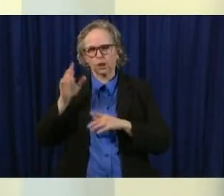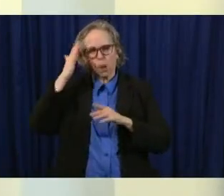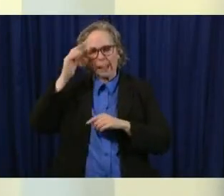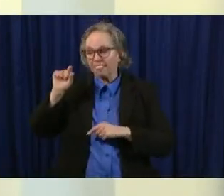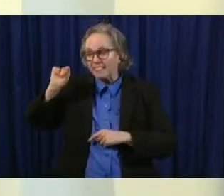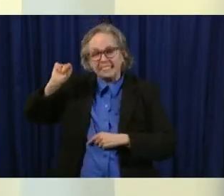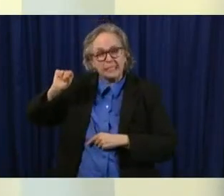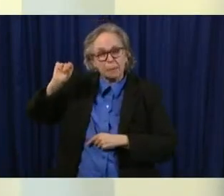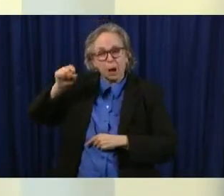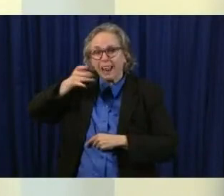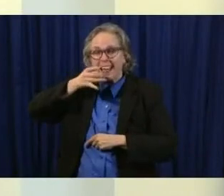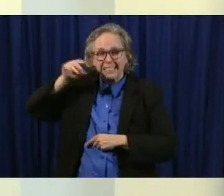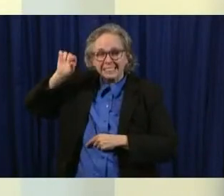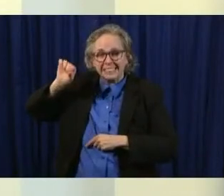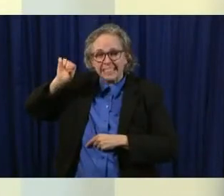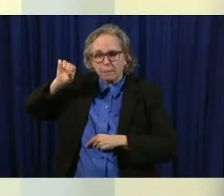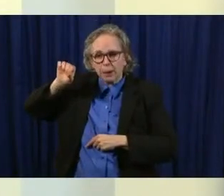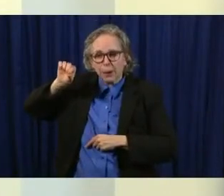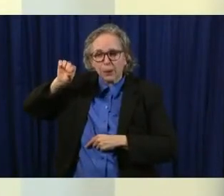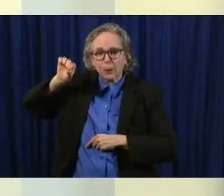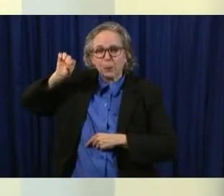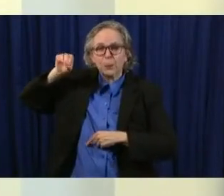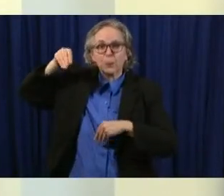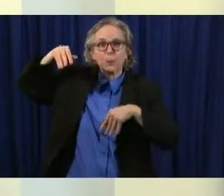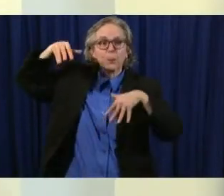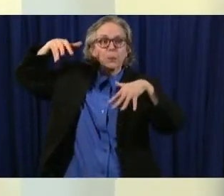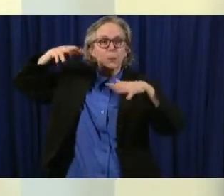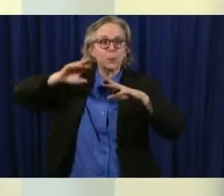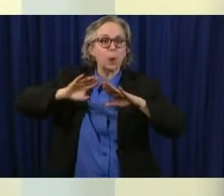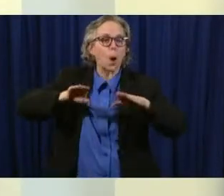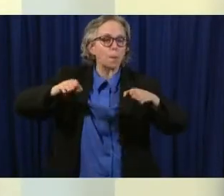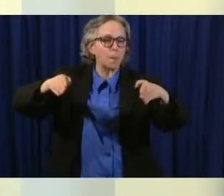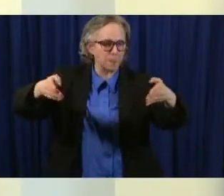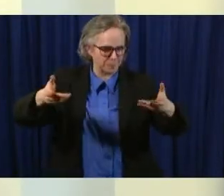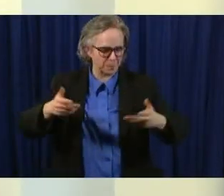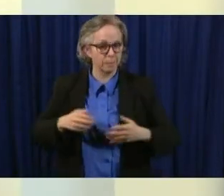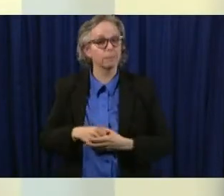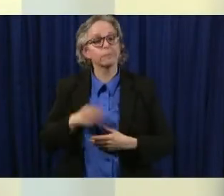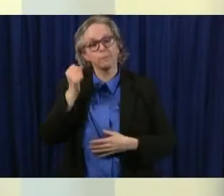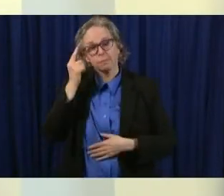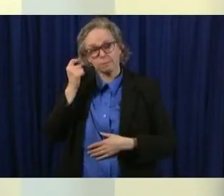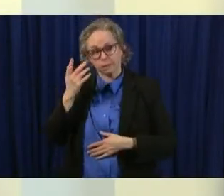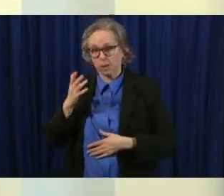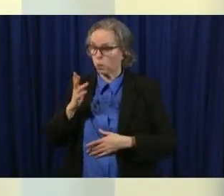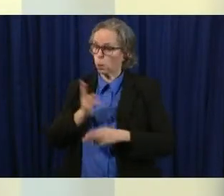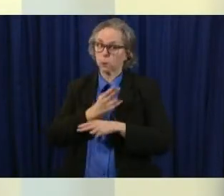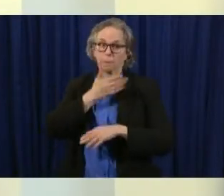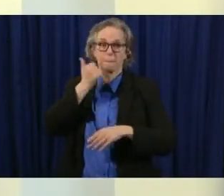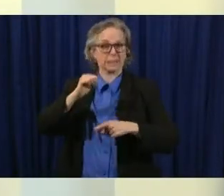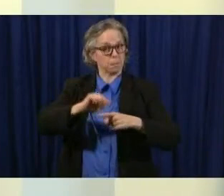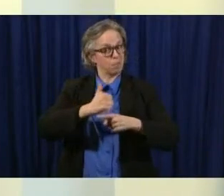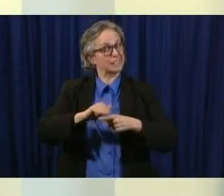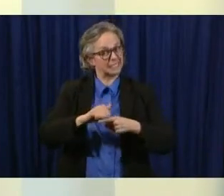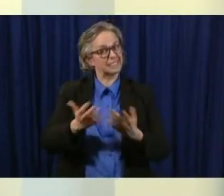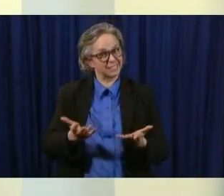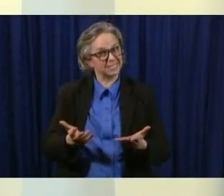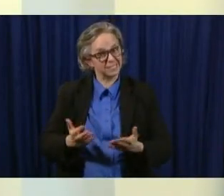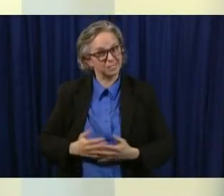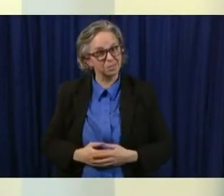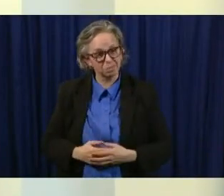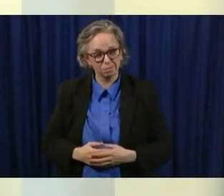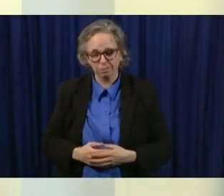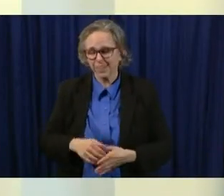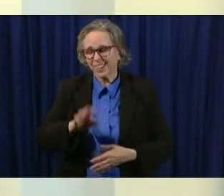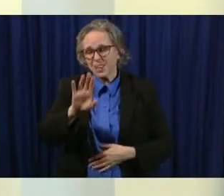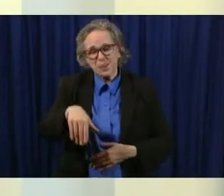we're always scaling it by best practices as the lieutenant governor said you i cannot express to you enough how much goes into each of these